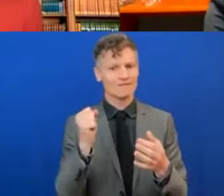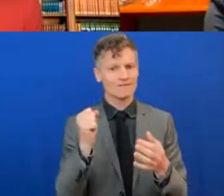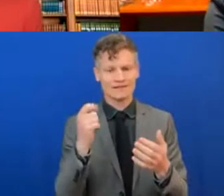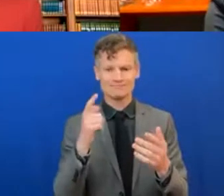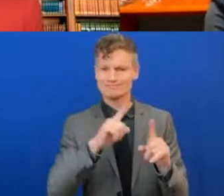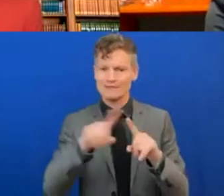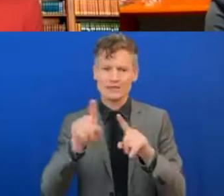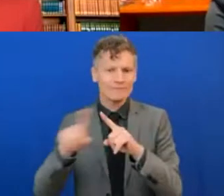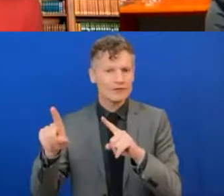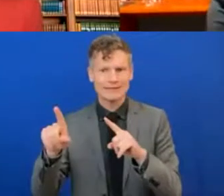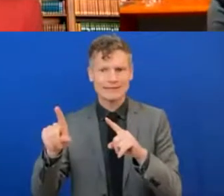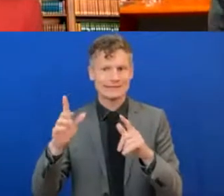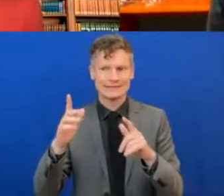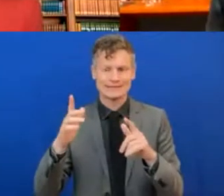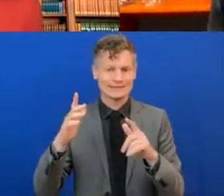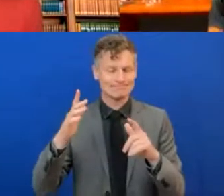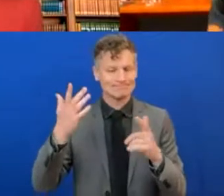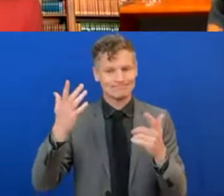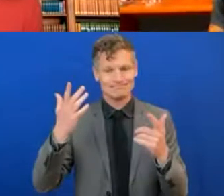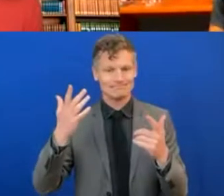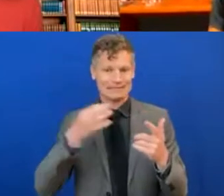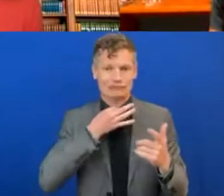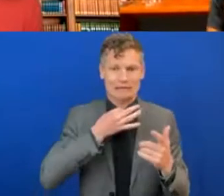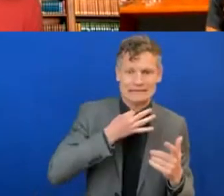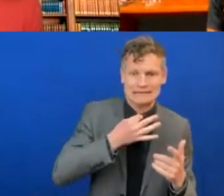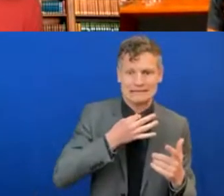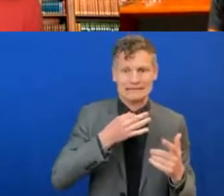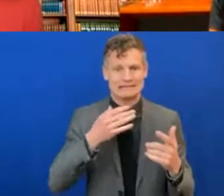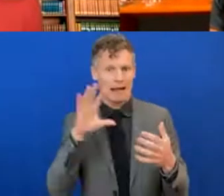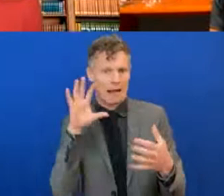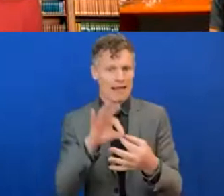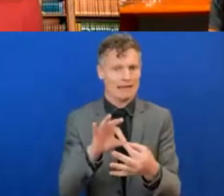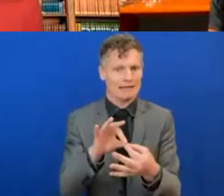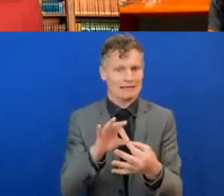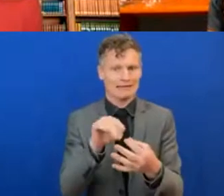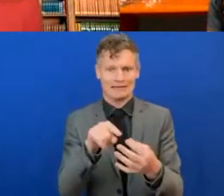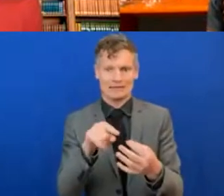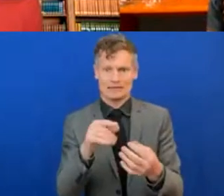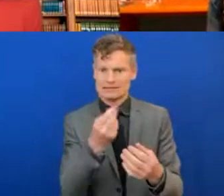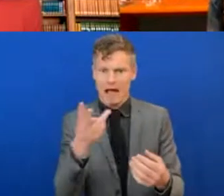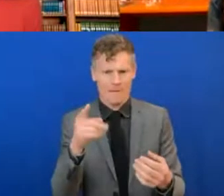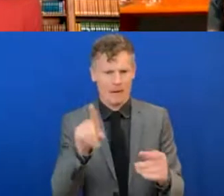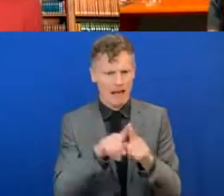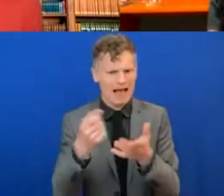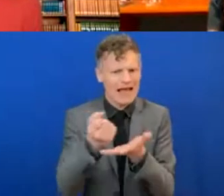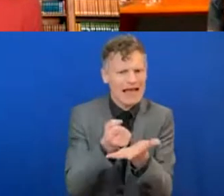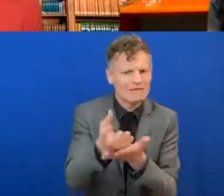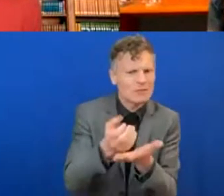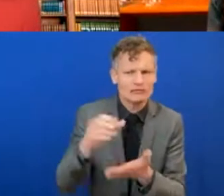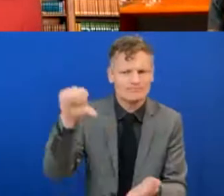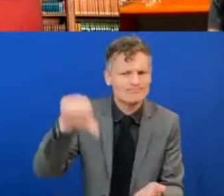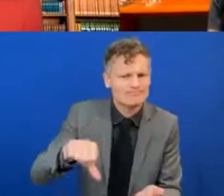connected about paying attention to fake news and false information, because